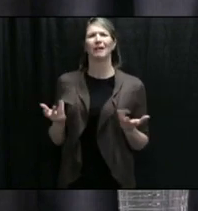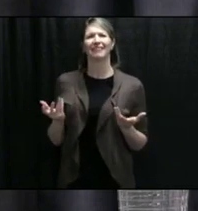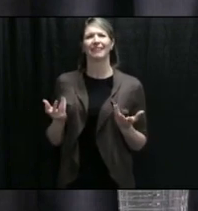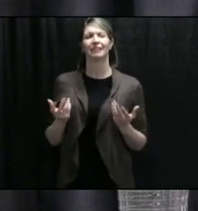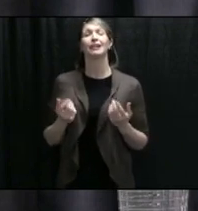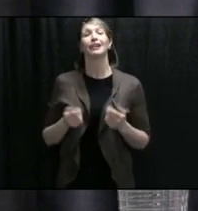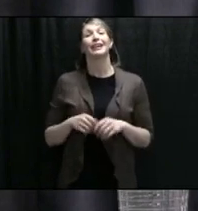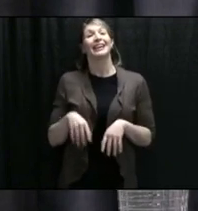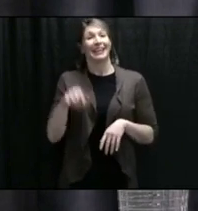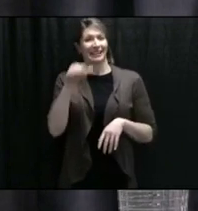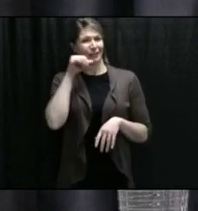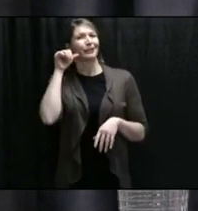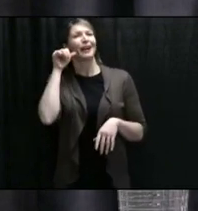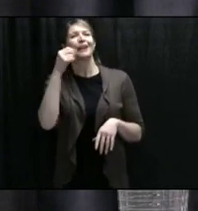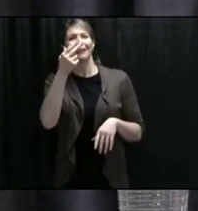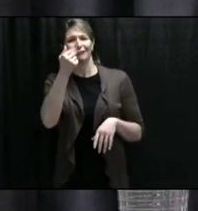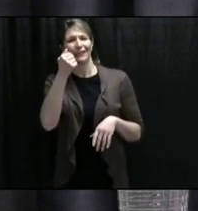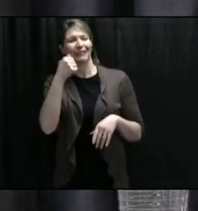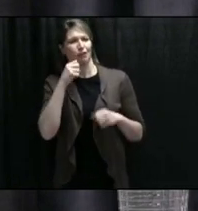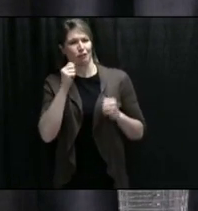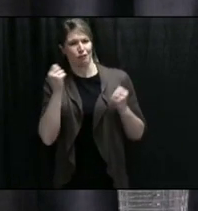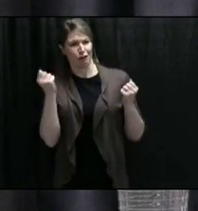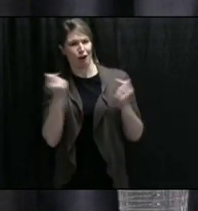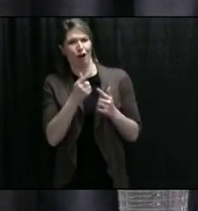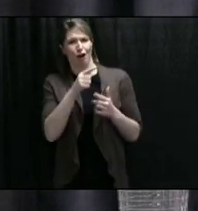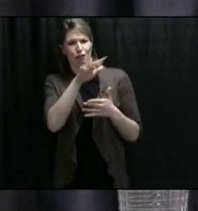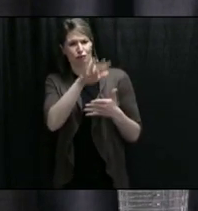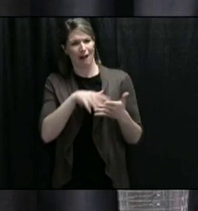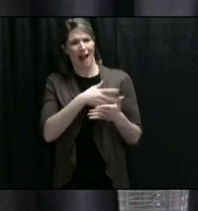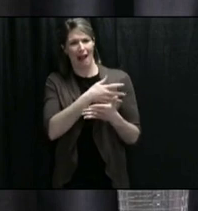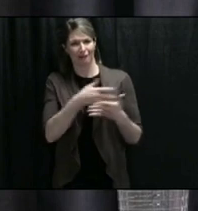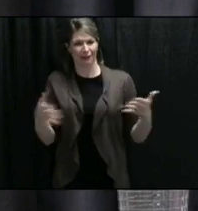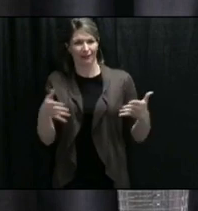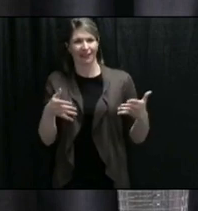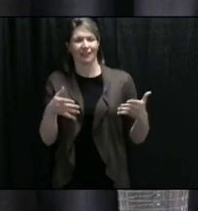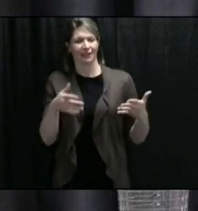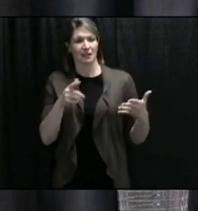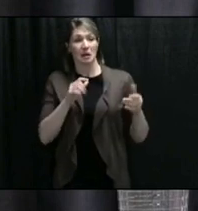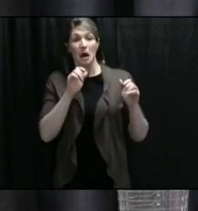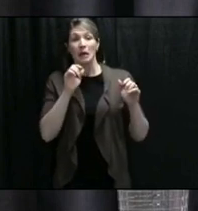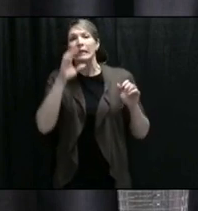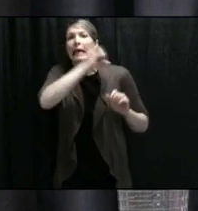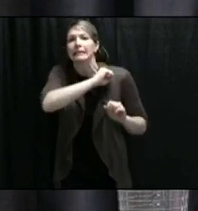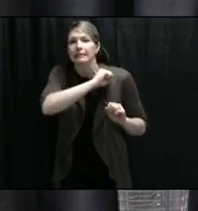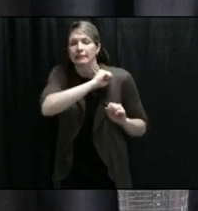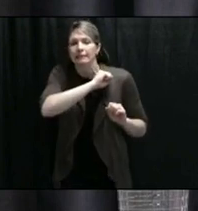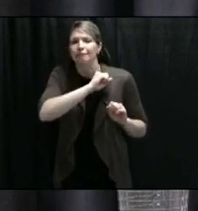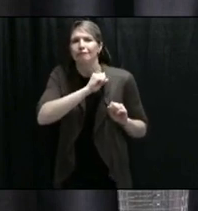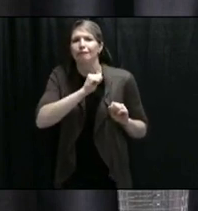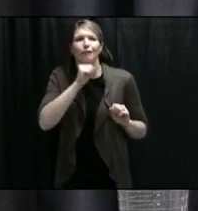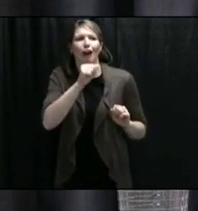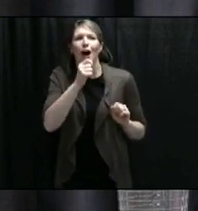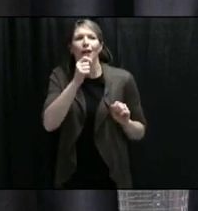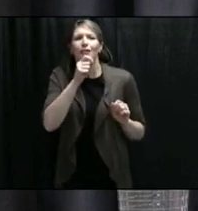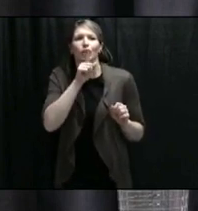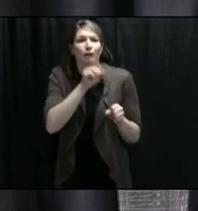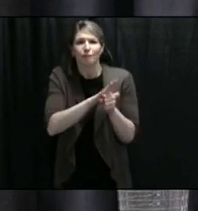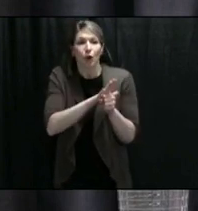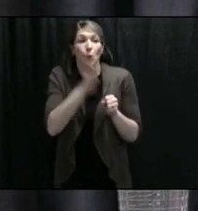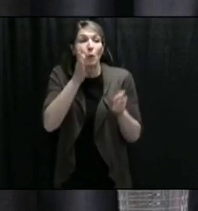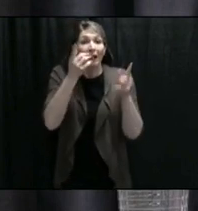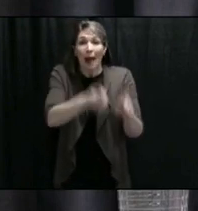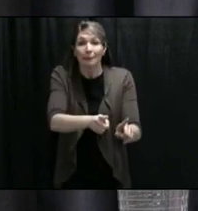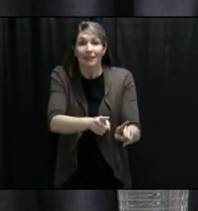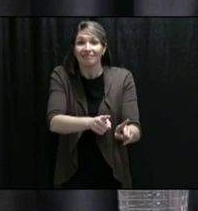are wrong, but some are useful. Certainly, Dr. Rahman's projections are useful. The indications of